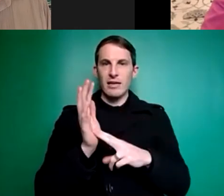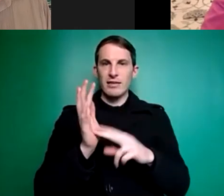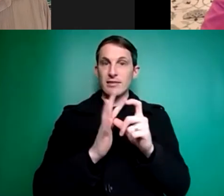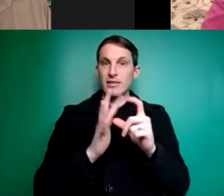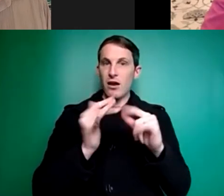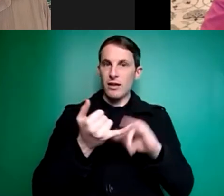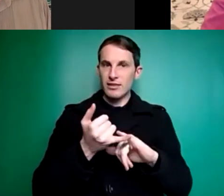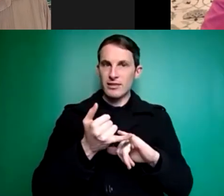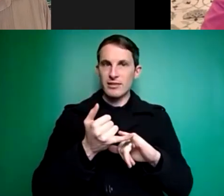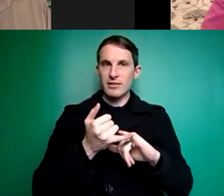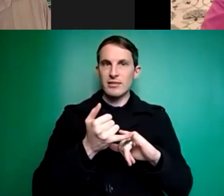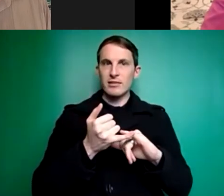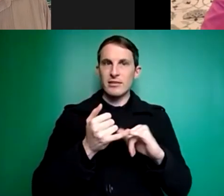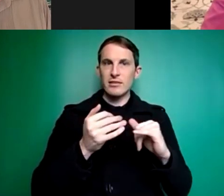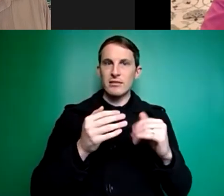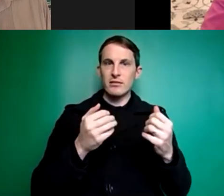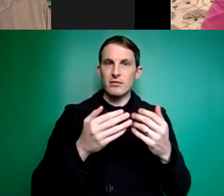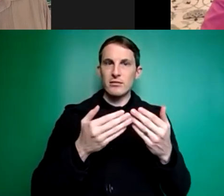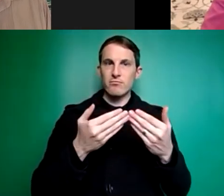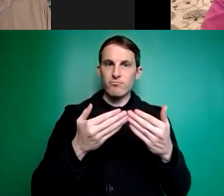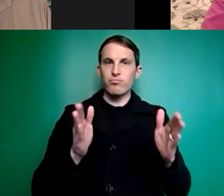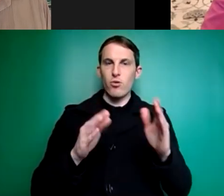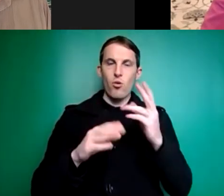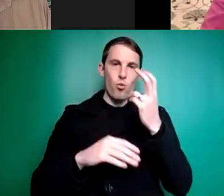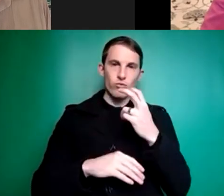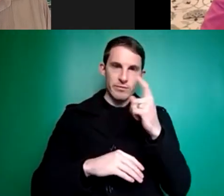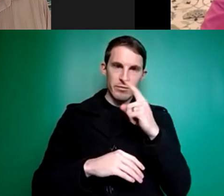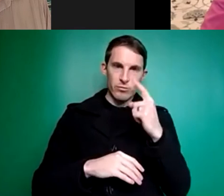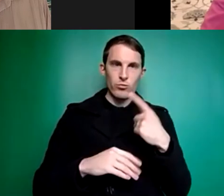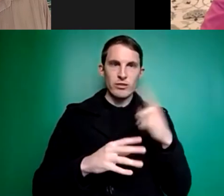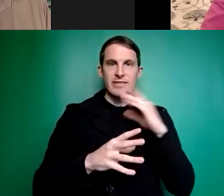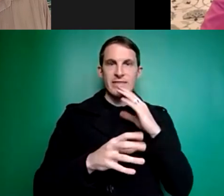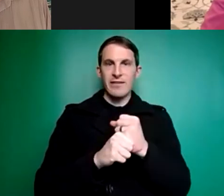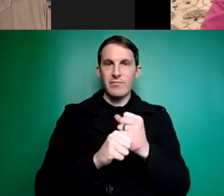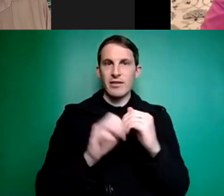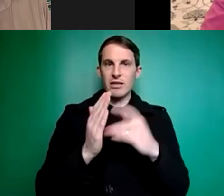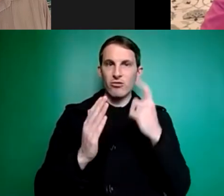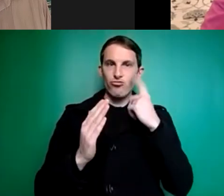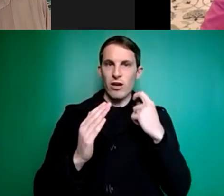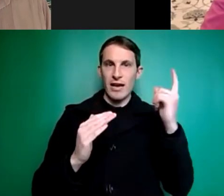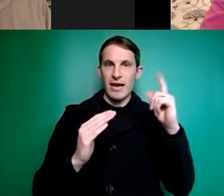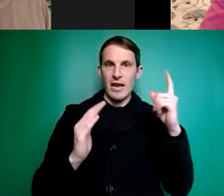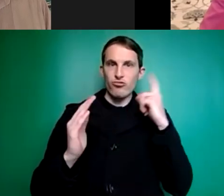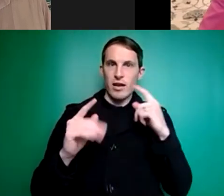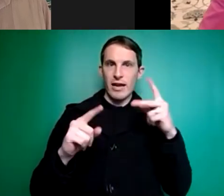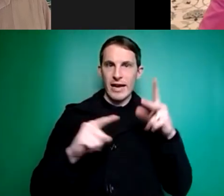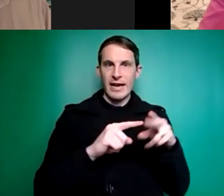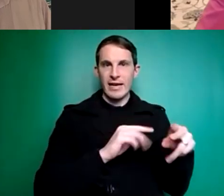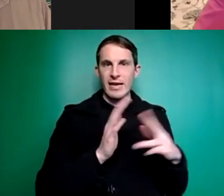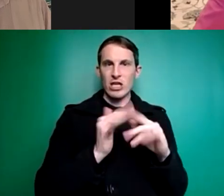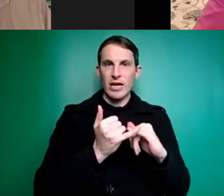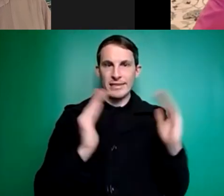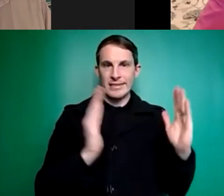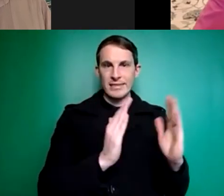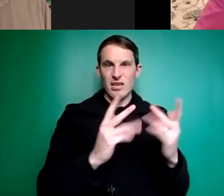uh the coverage of the NDIS particularly given the fact that the government's trying to limit the NDIS at the moment I just think the likelihood of